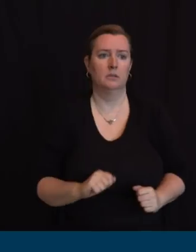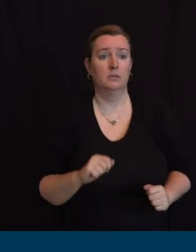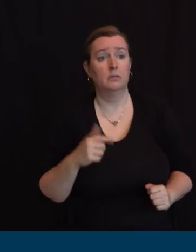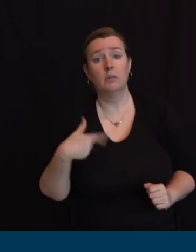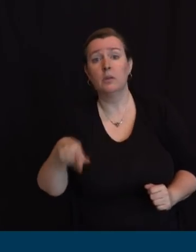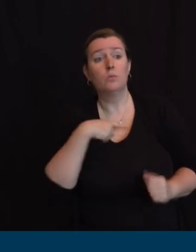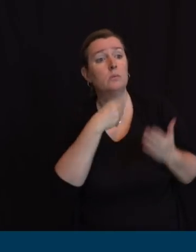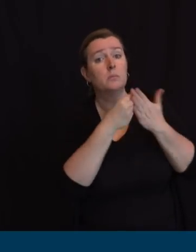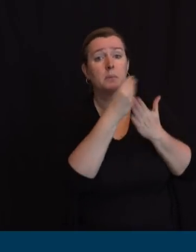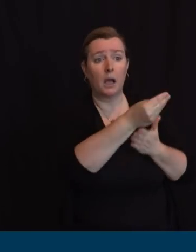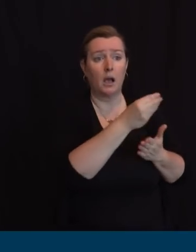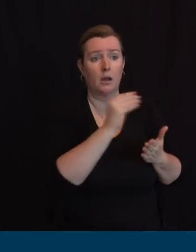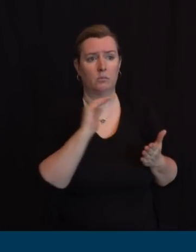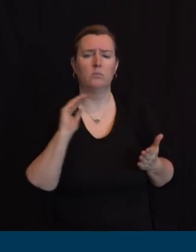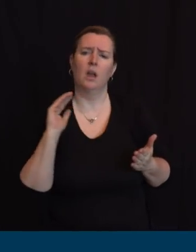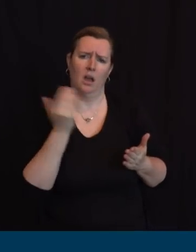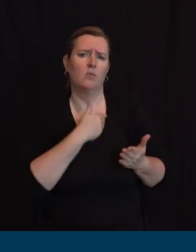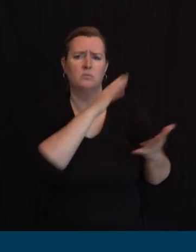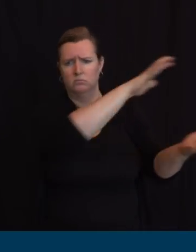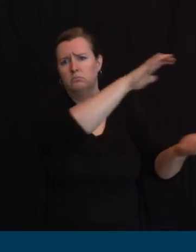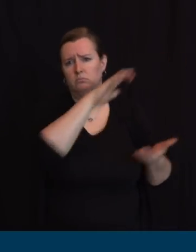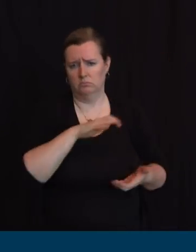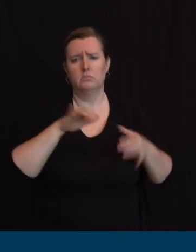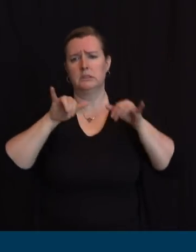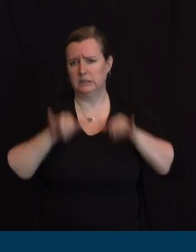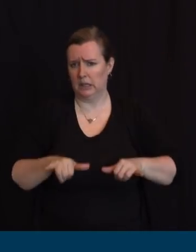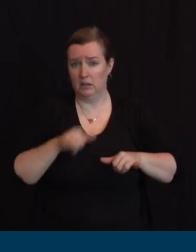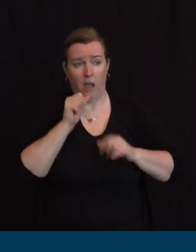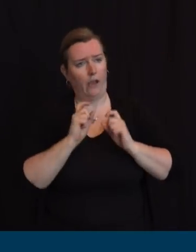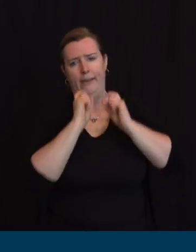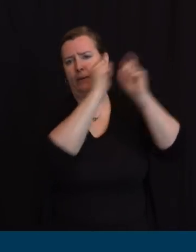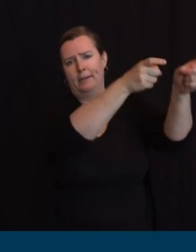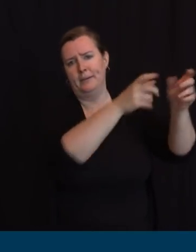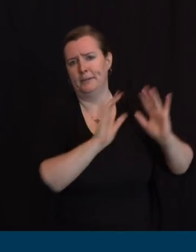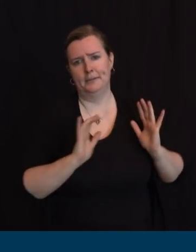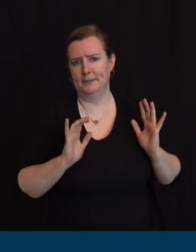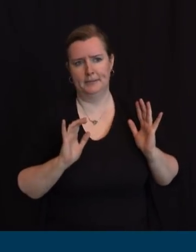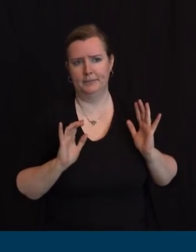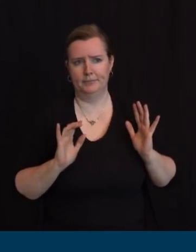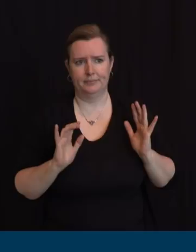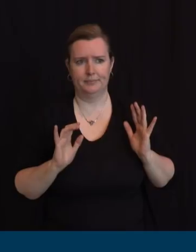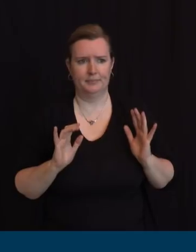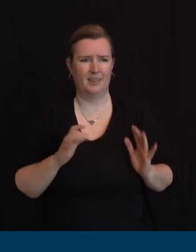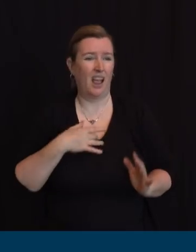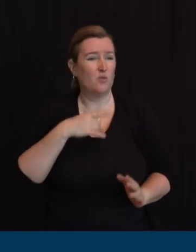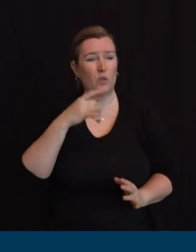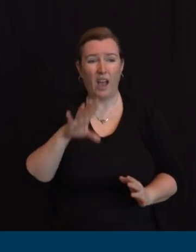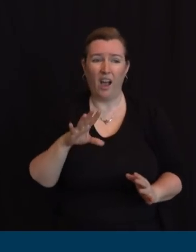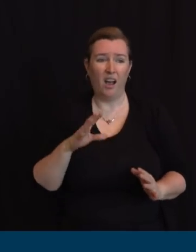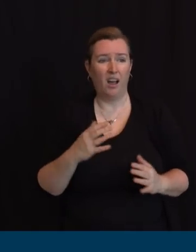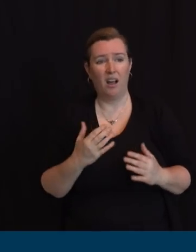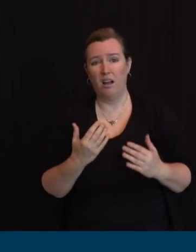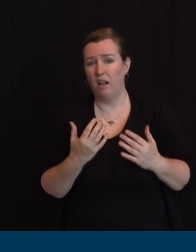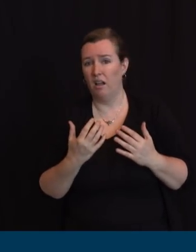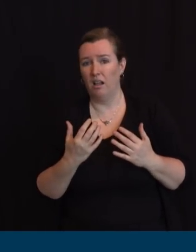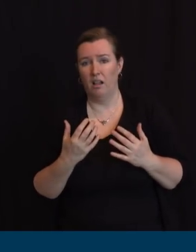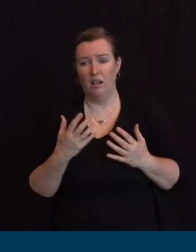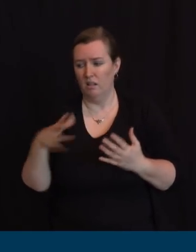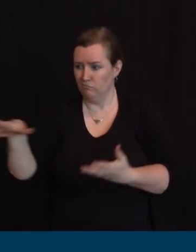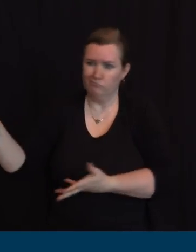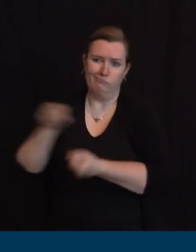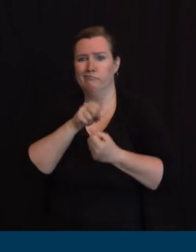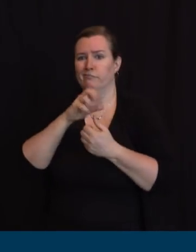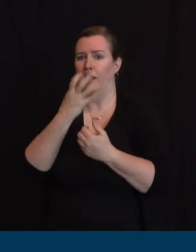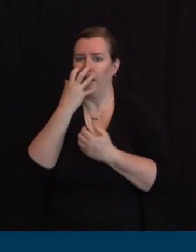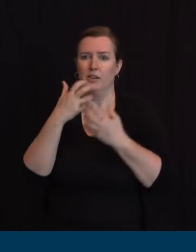in that respect in other words taking out one category equipment that we'll need for another again that's the non-medical answer is that in the ballpark